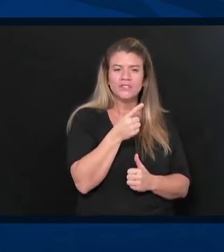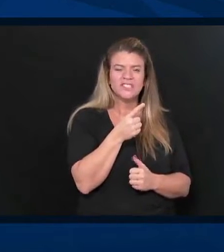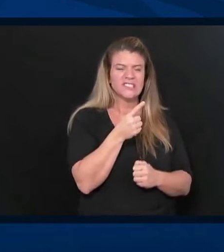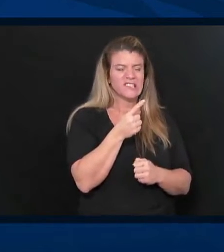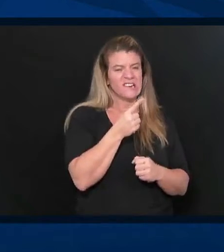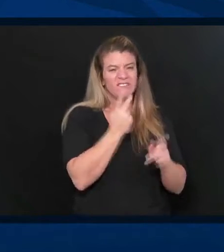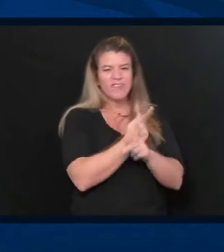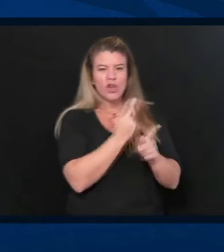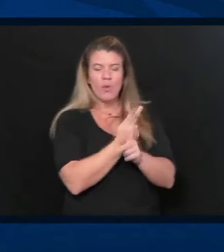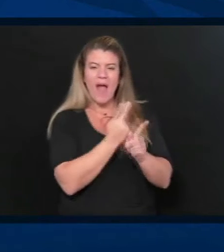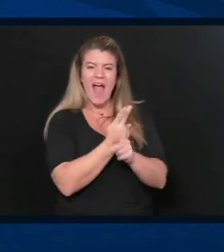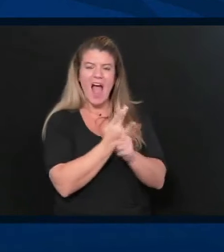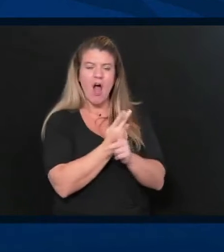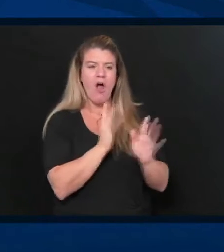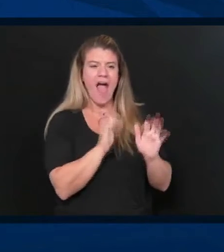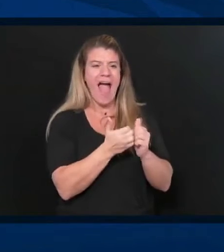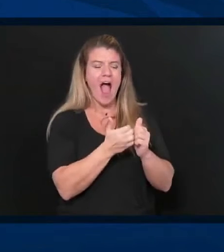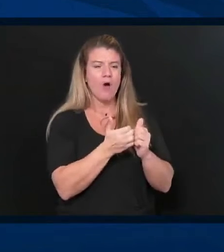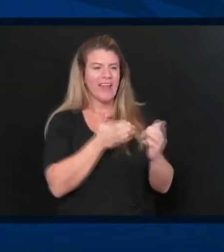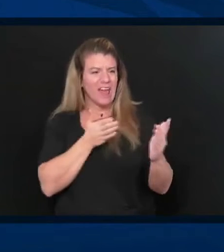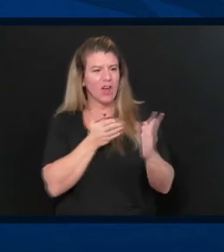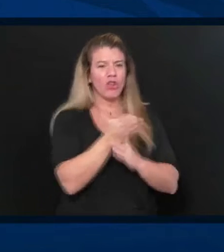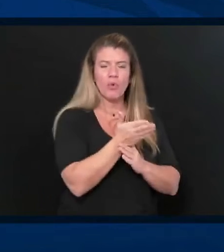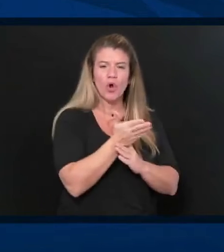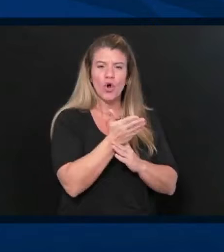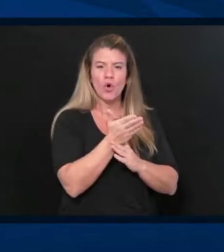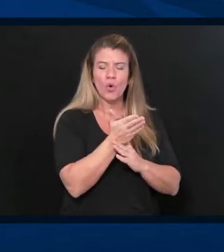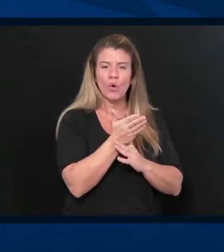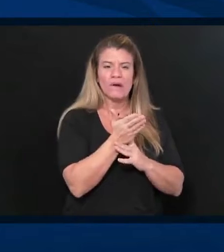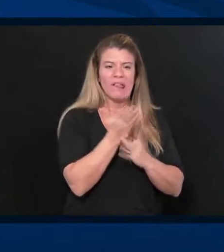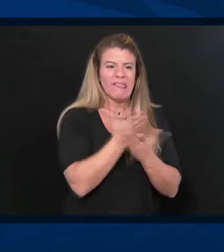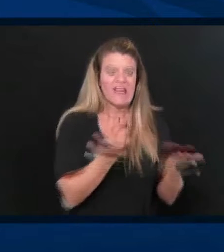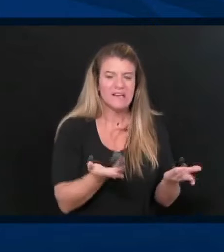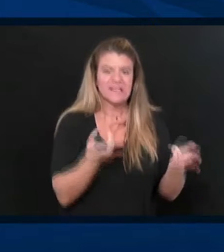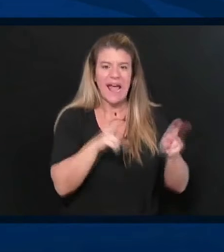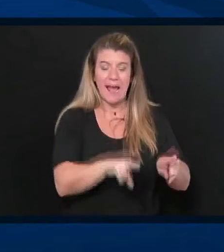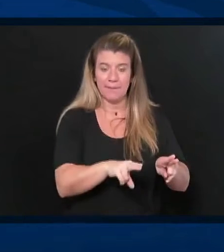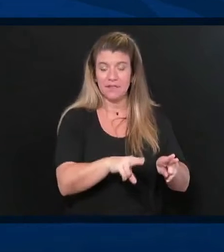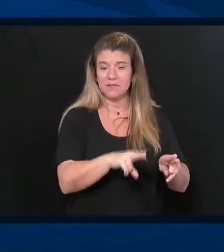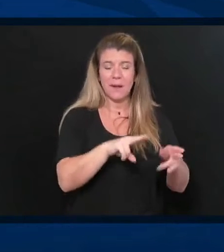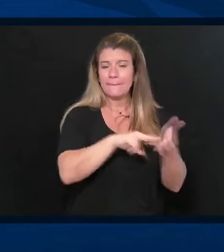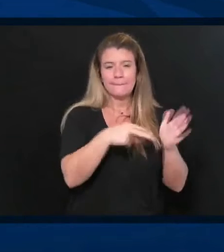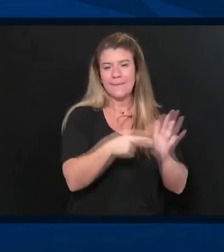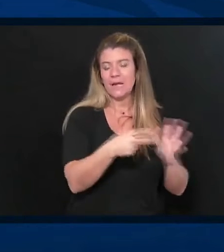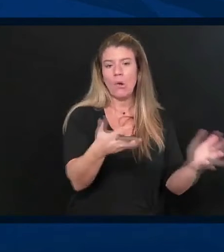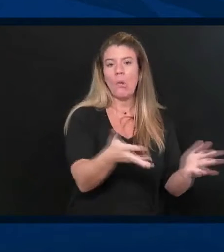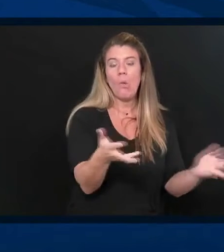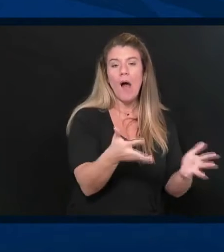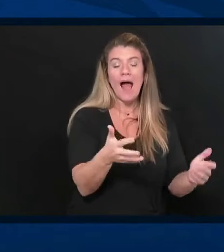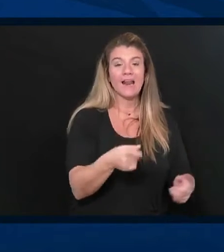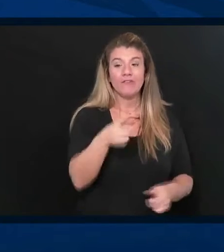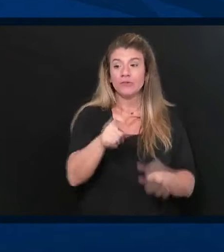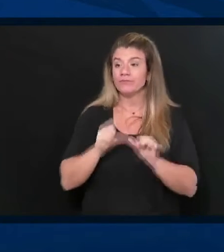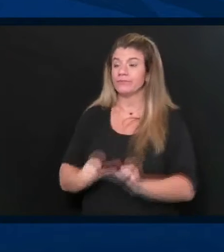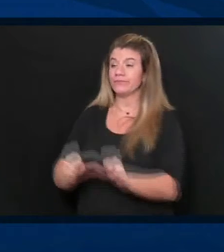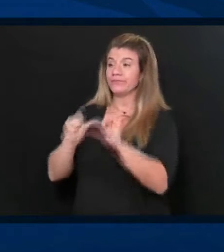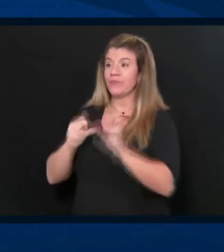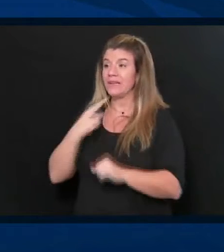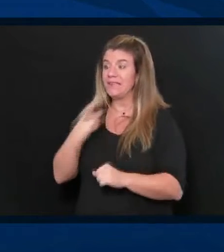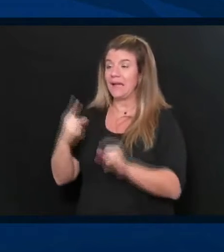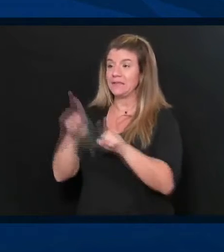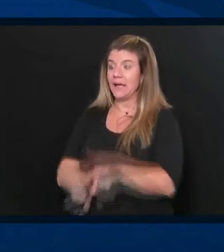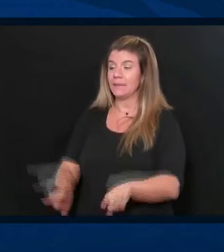you cut through the fog of when you bang on a drum continuously, people eventually will tune you out?